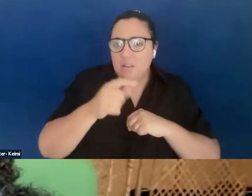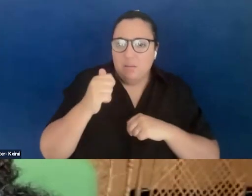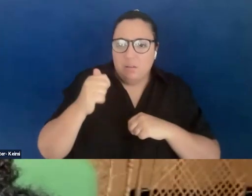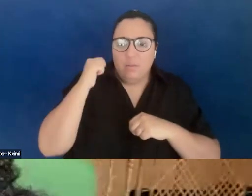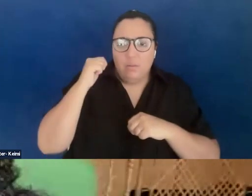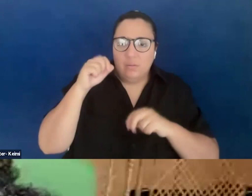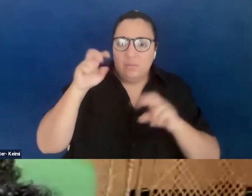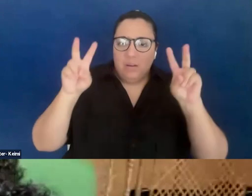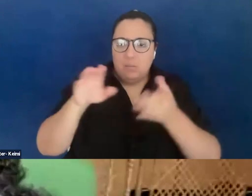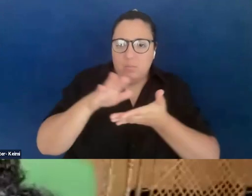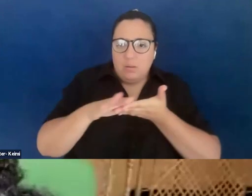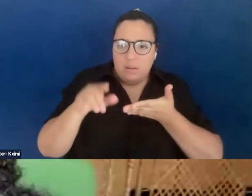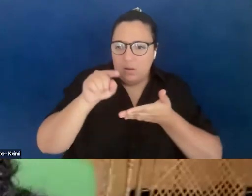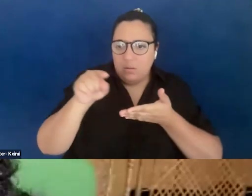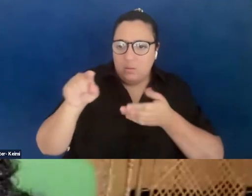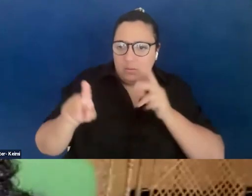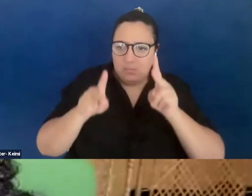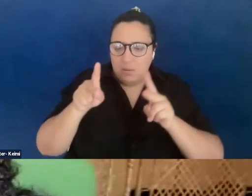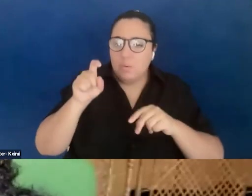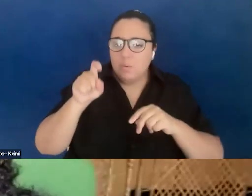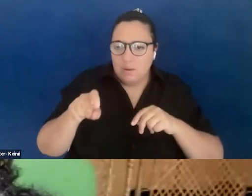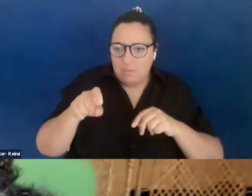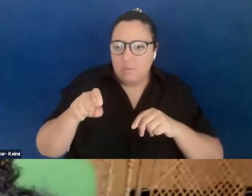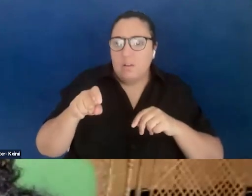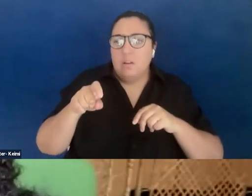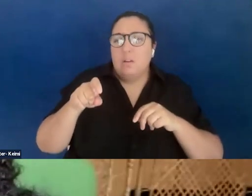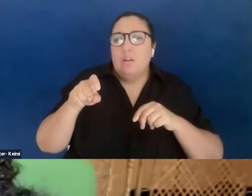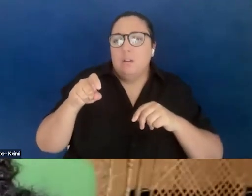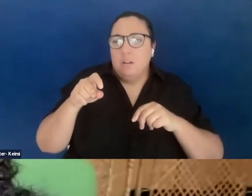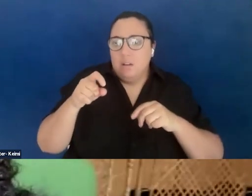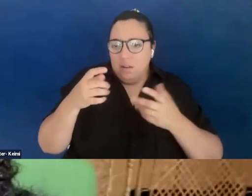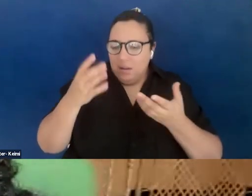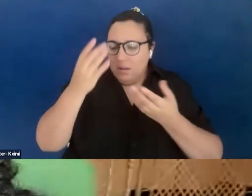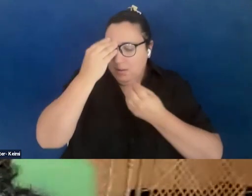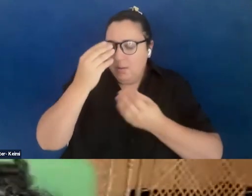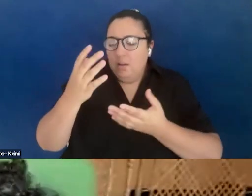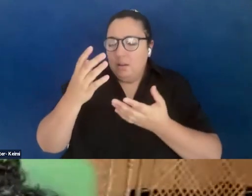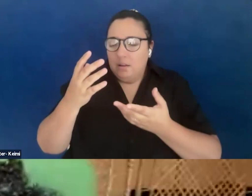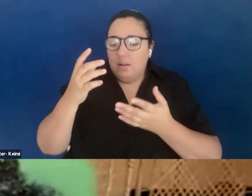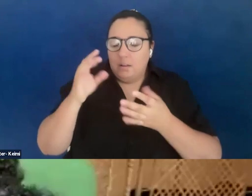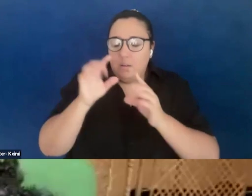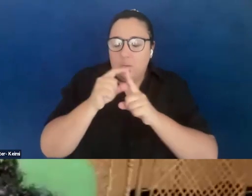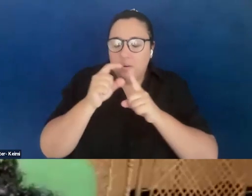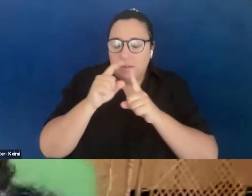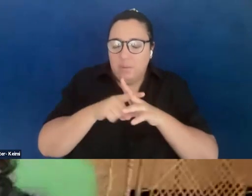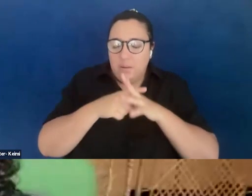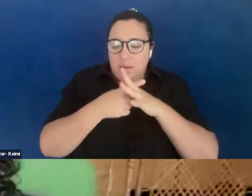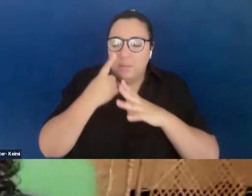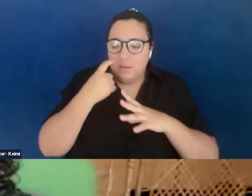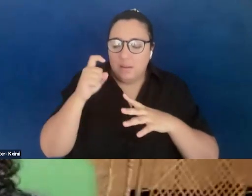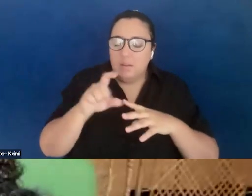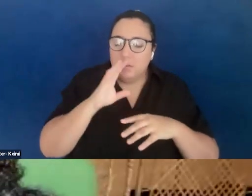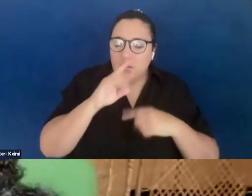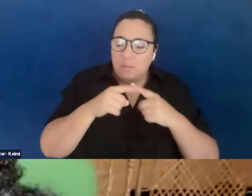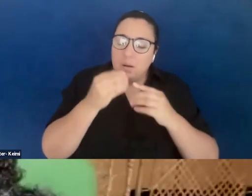those are the ones for whom we must redeem the words of our beginning. Because I need to speak about whom,